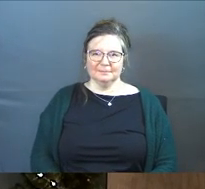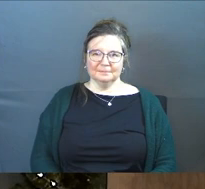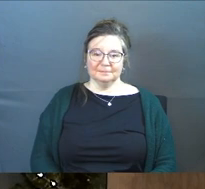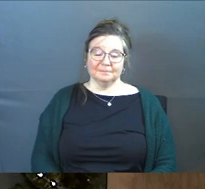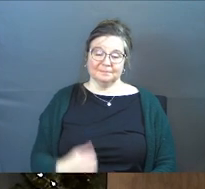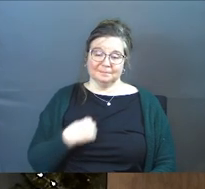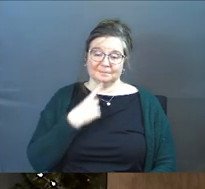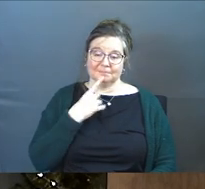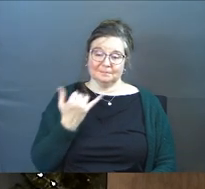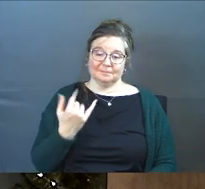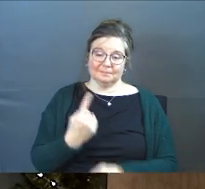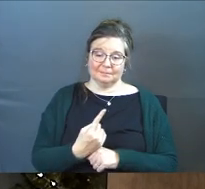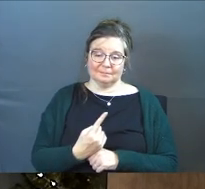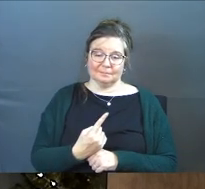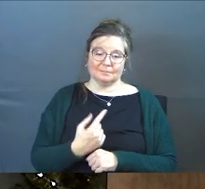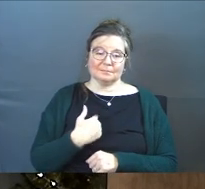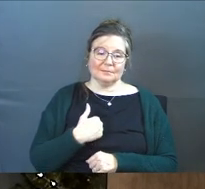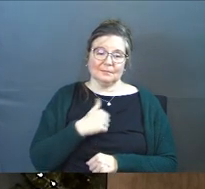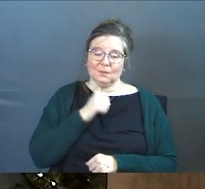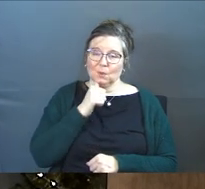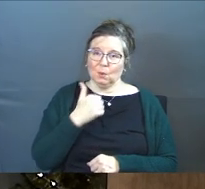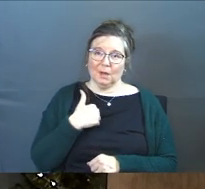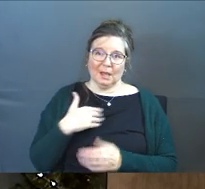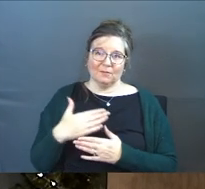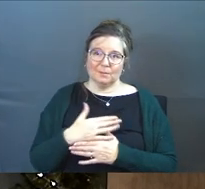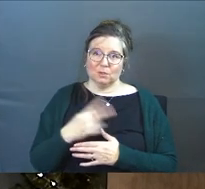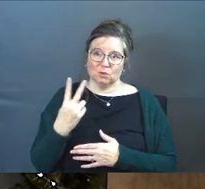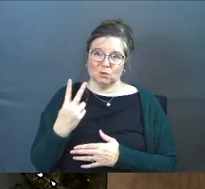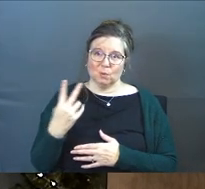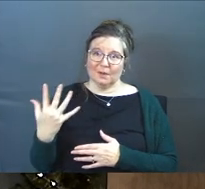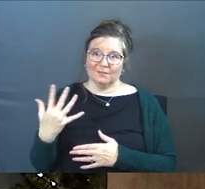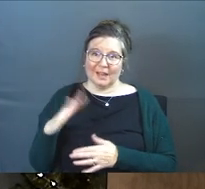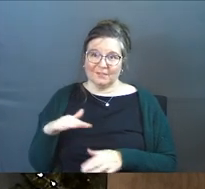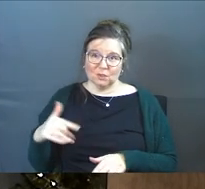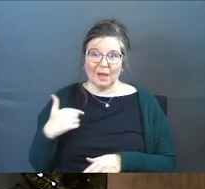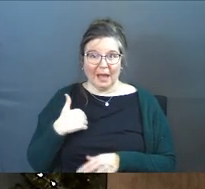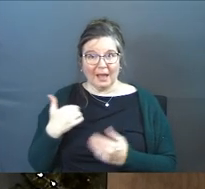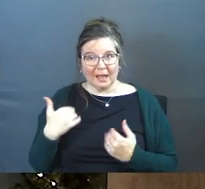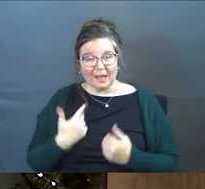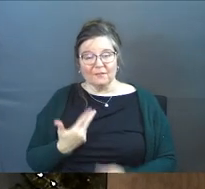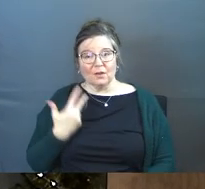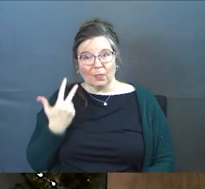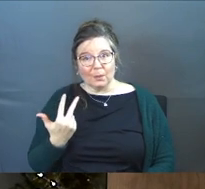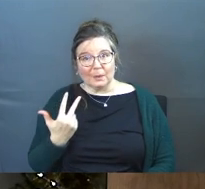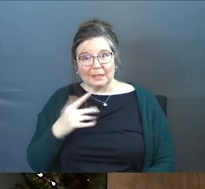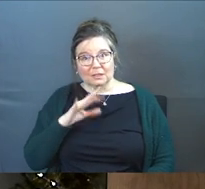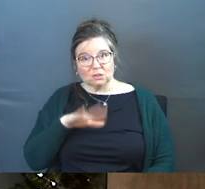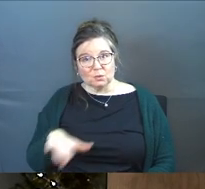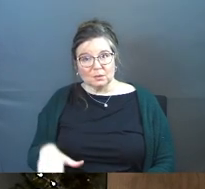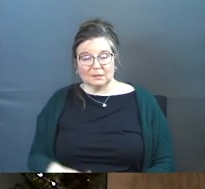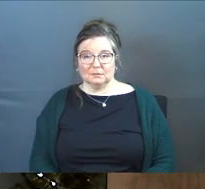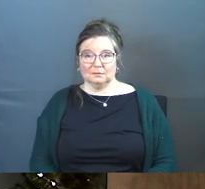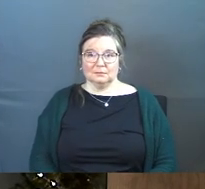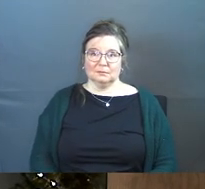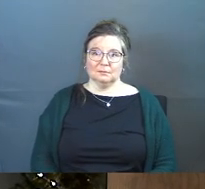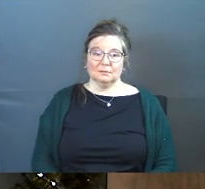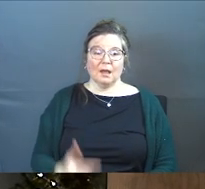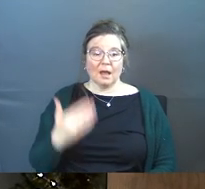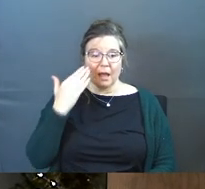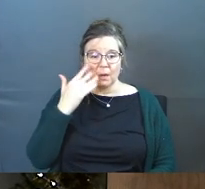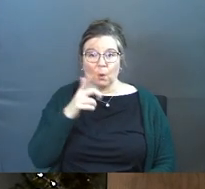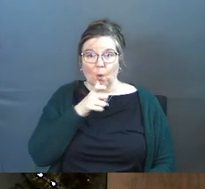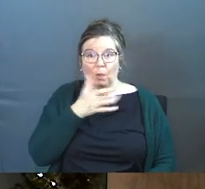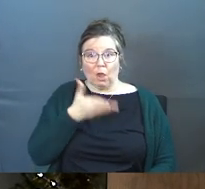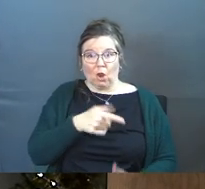I can tell you today I don't have between two and five children I have three children I